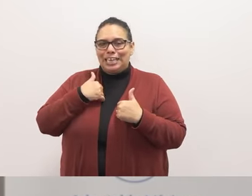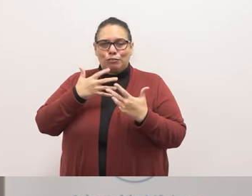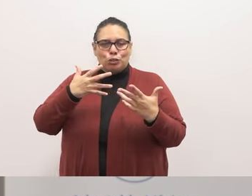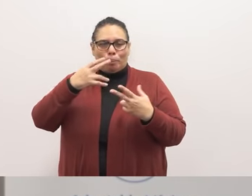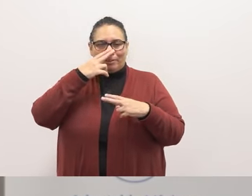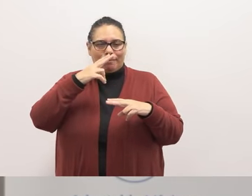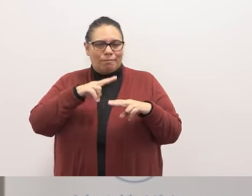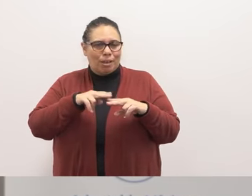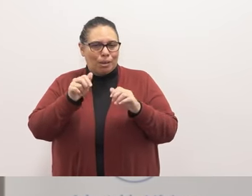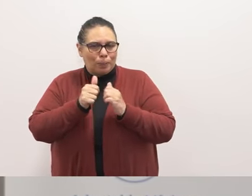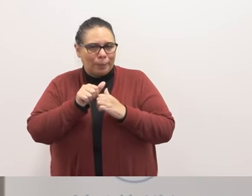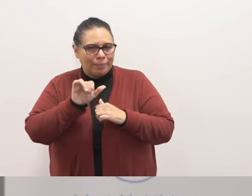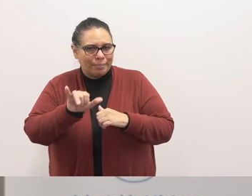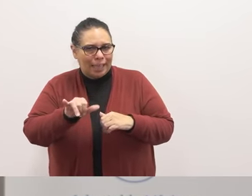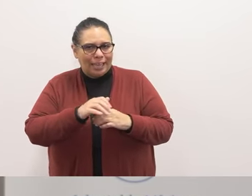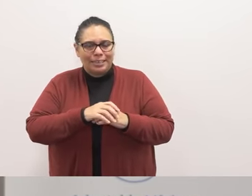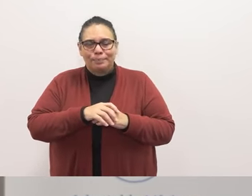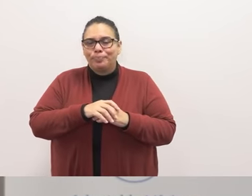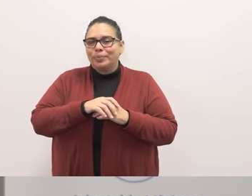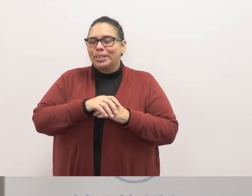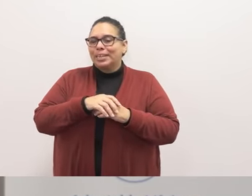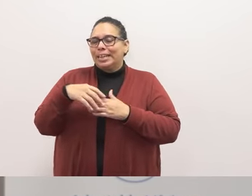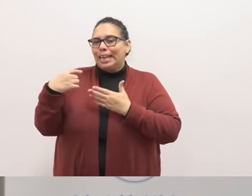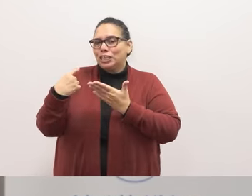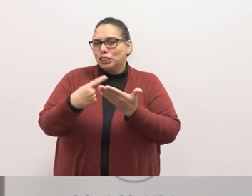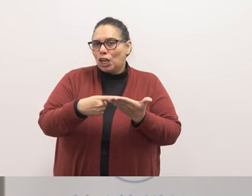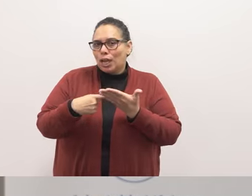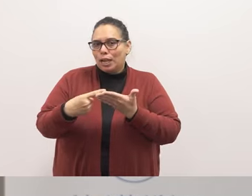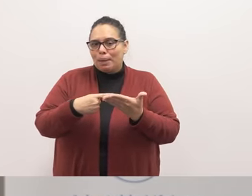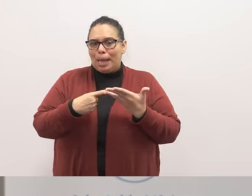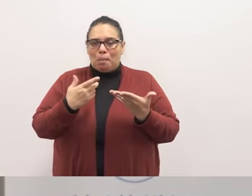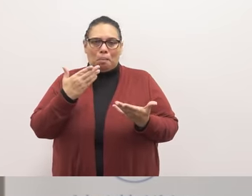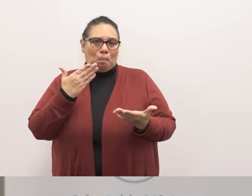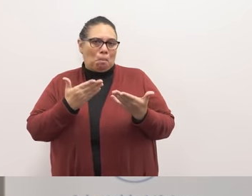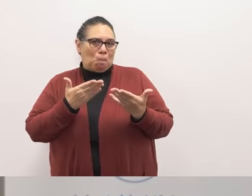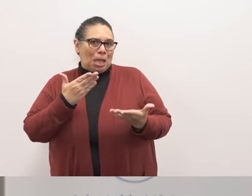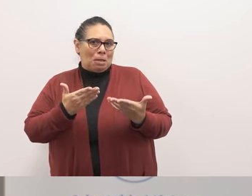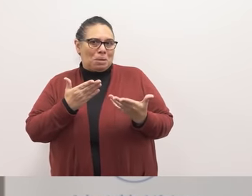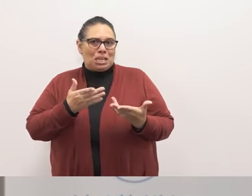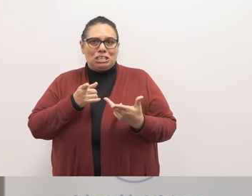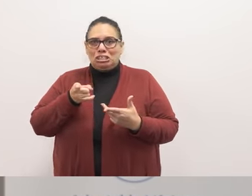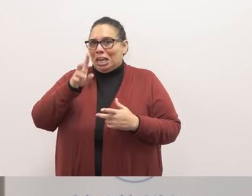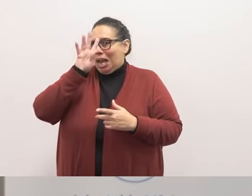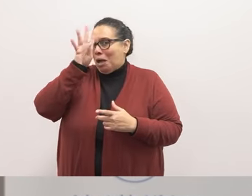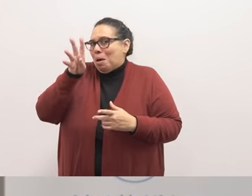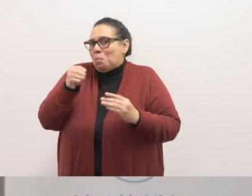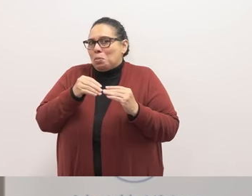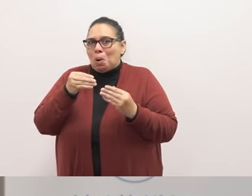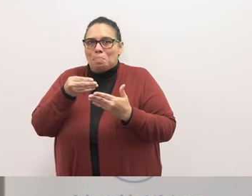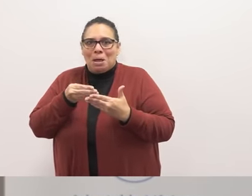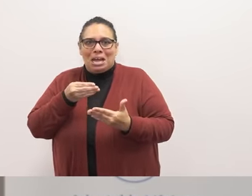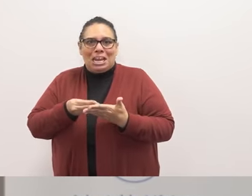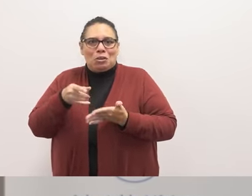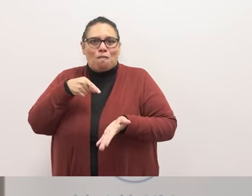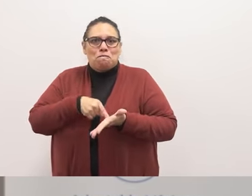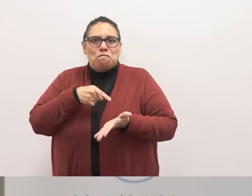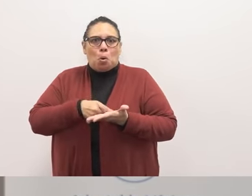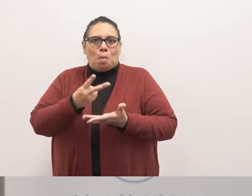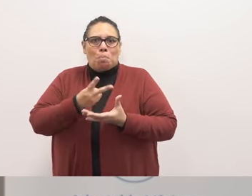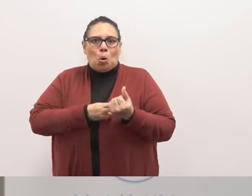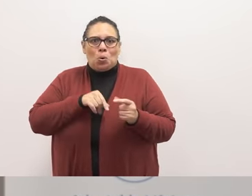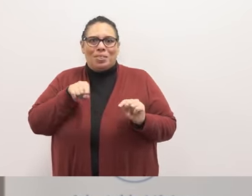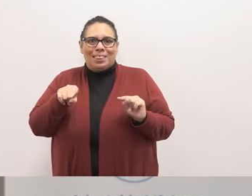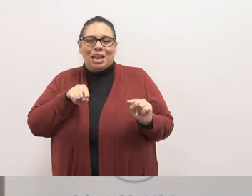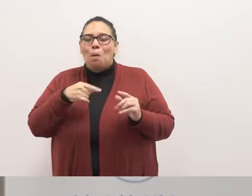fun with that they actually talk about maybe how she can come up with more money so she can afford both whatever